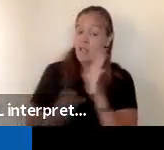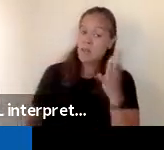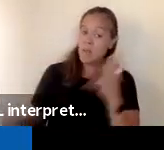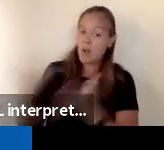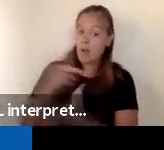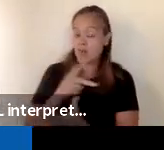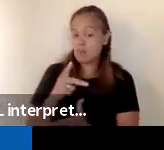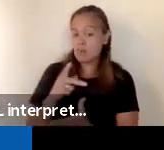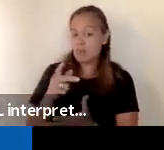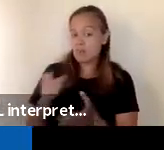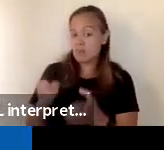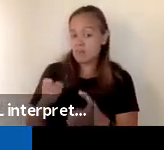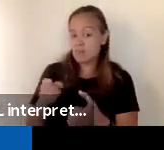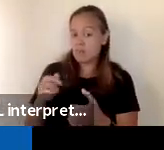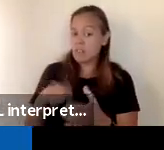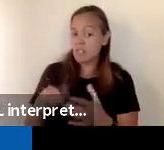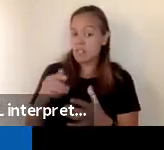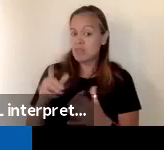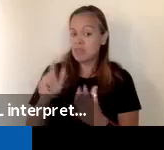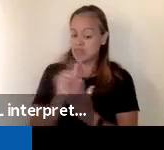what are the